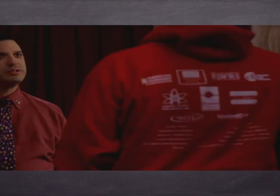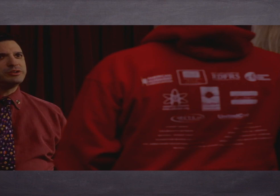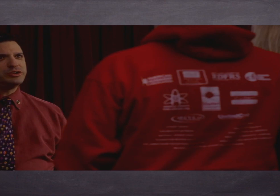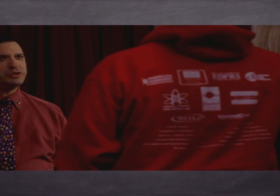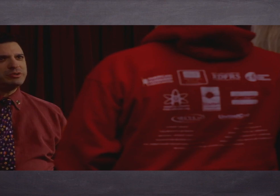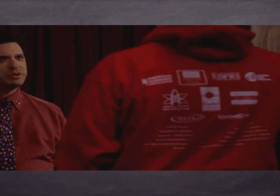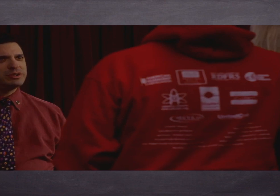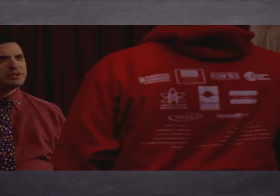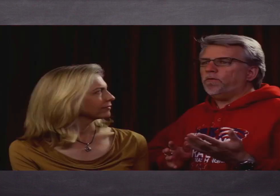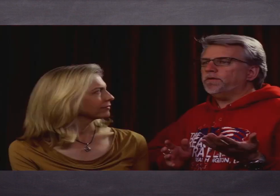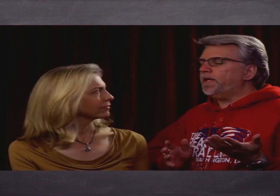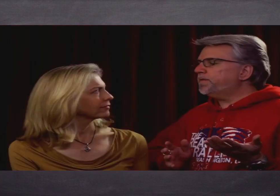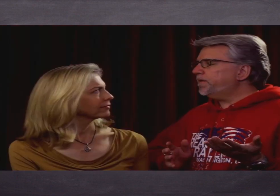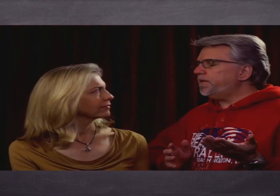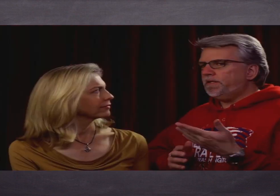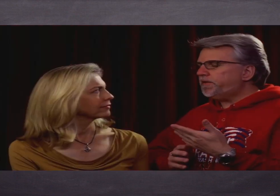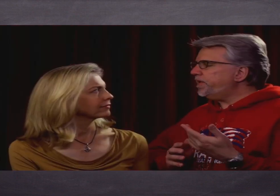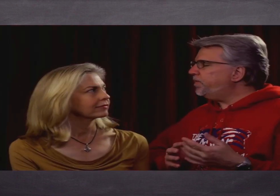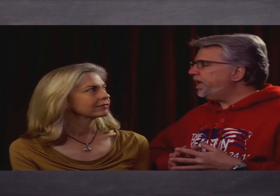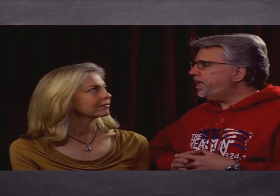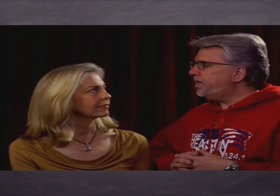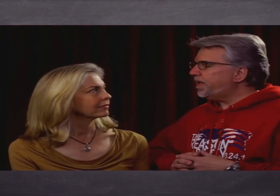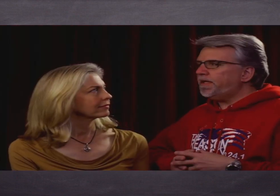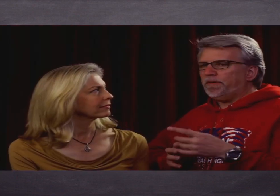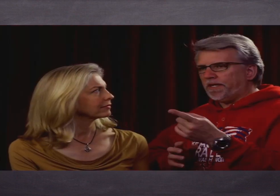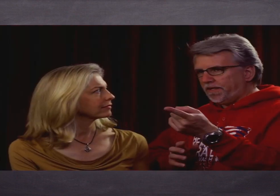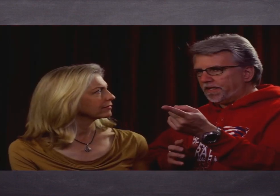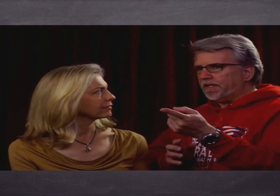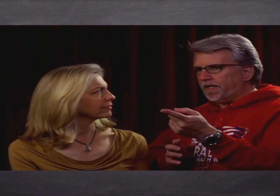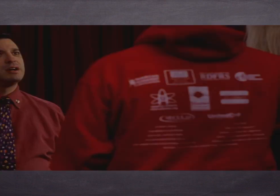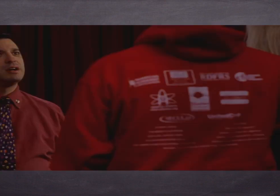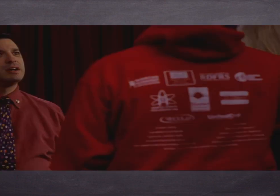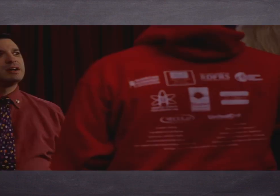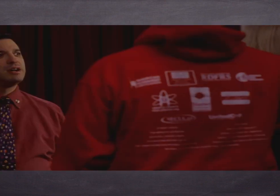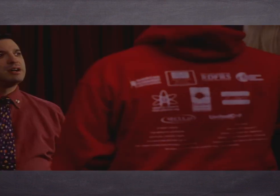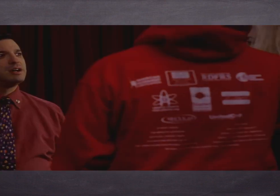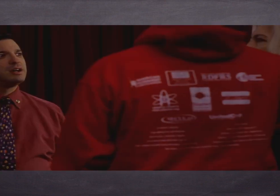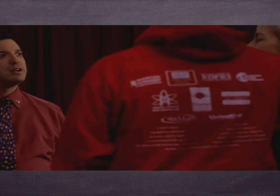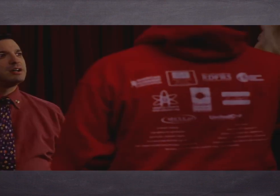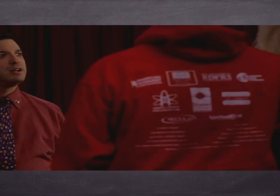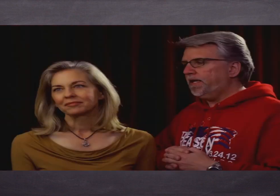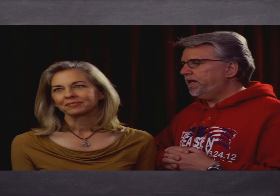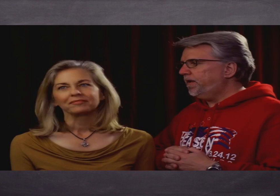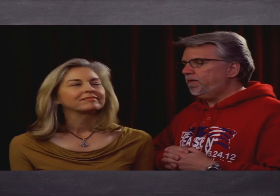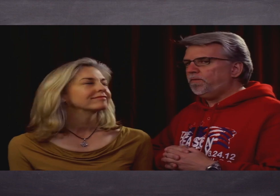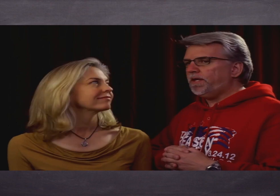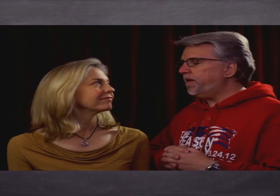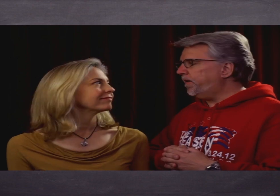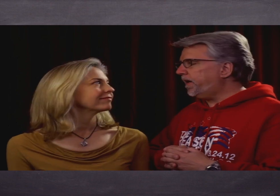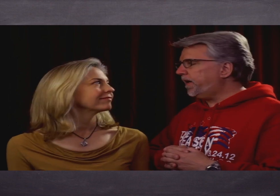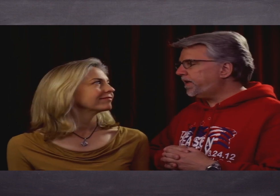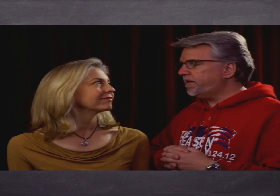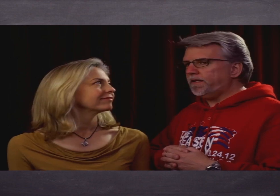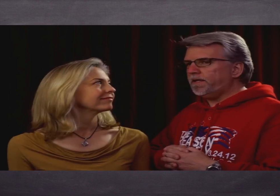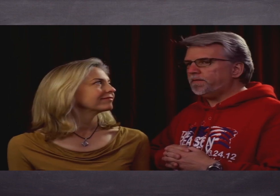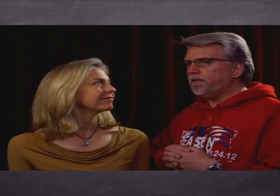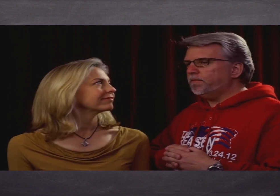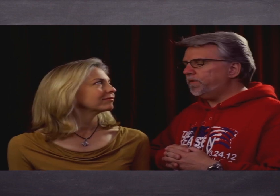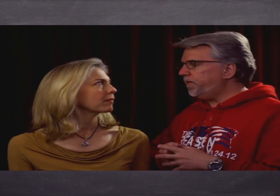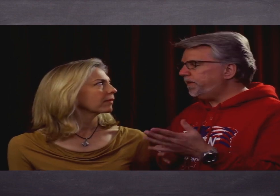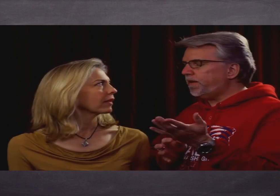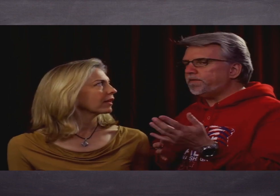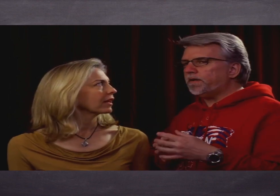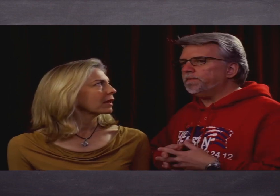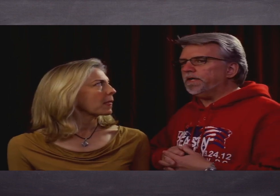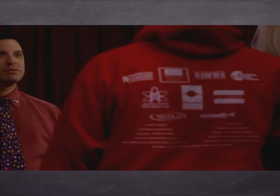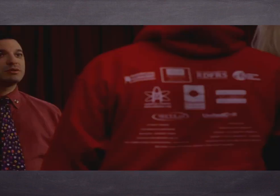work. You do? Yeah, of course, absolutely. Did you see the way he took down that big guy, that Goliath guy, right? I mean... El has to be running. What? No, I can stay. I'm good.